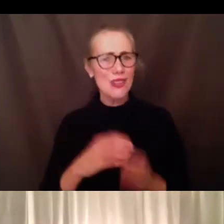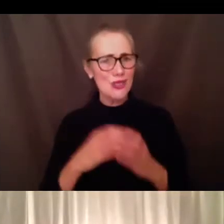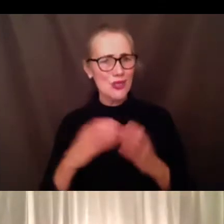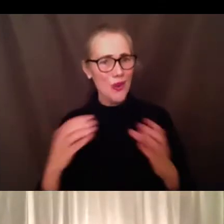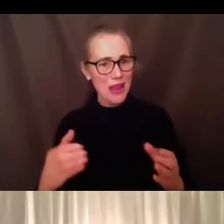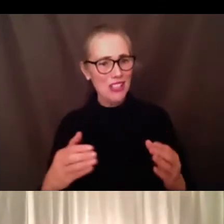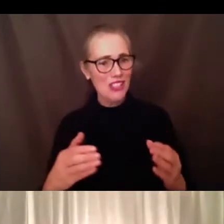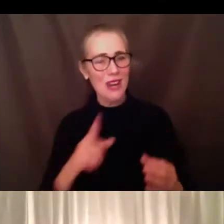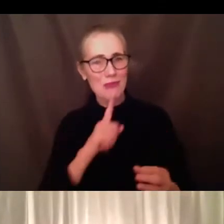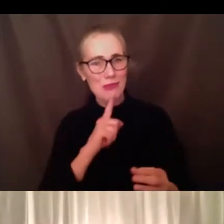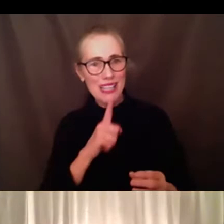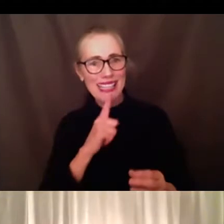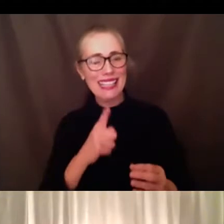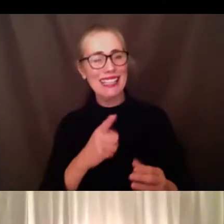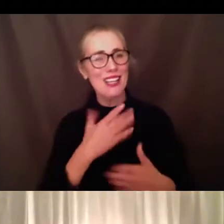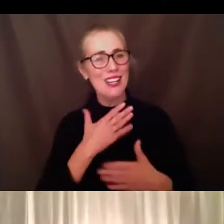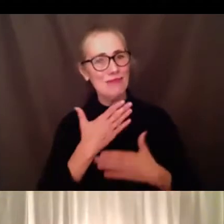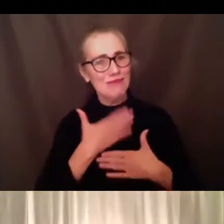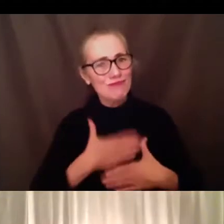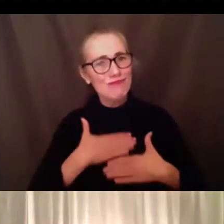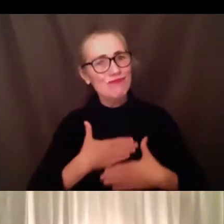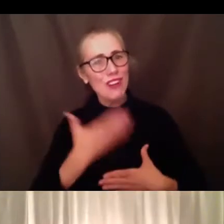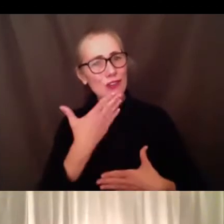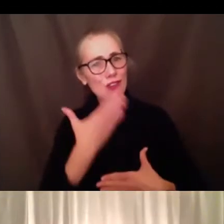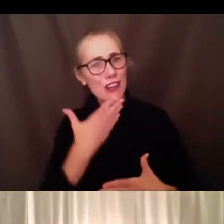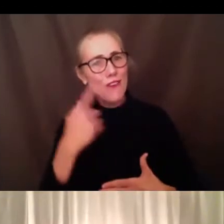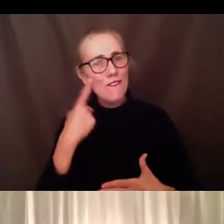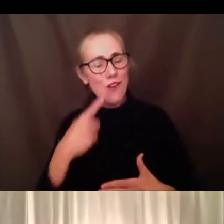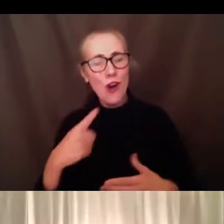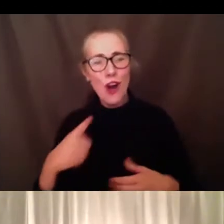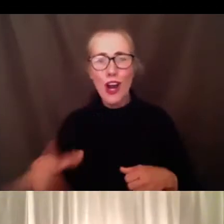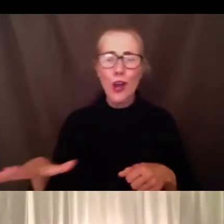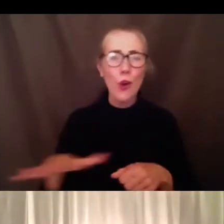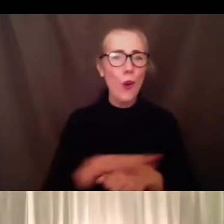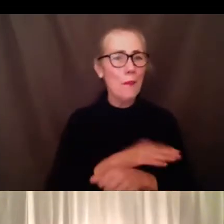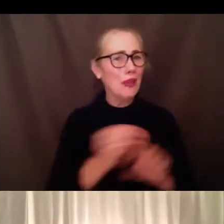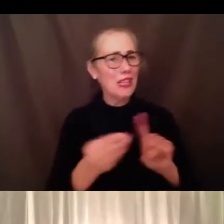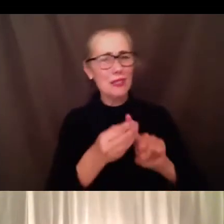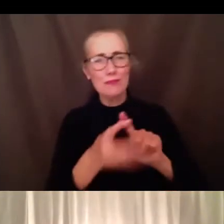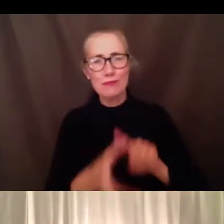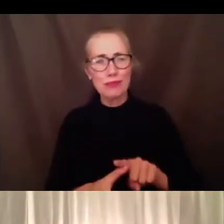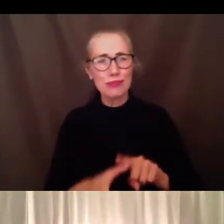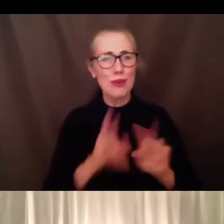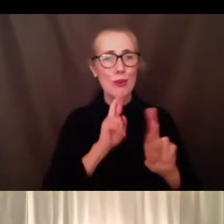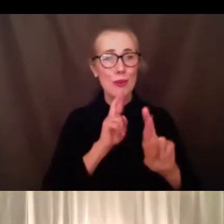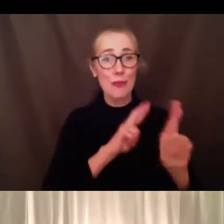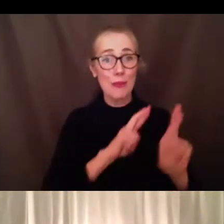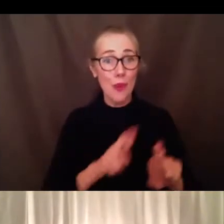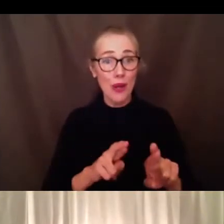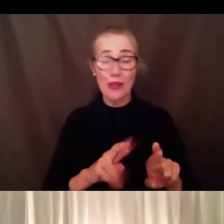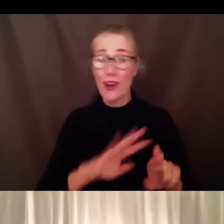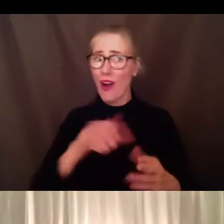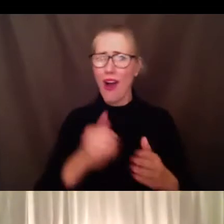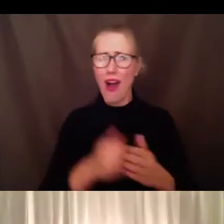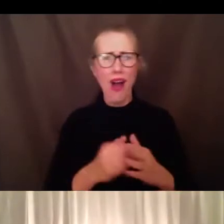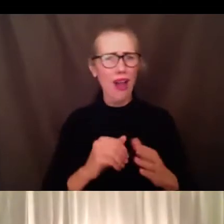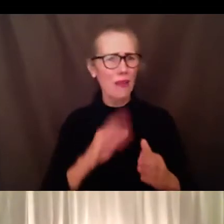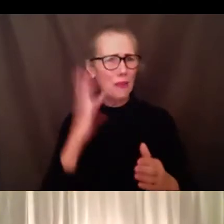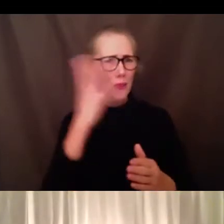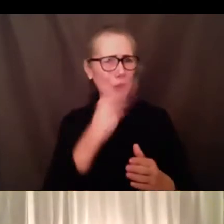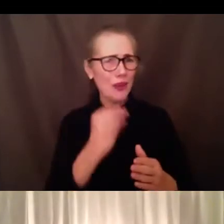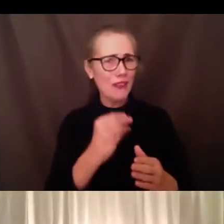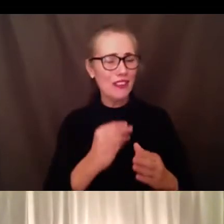gratitude for the comprehensiveness of the report and under and the preparedness of all of the